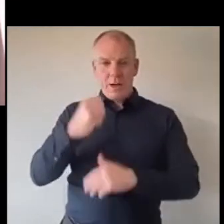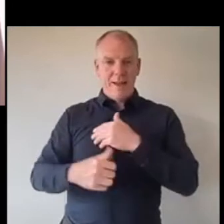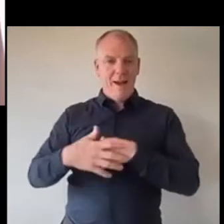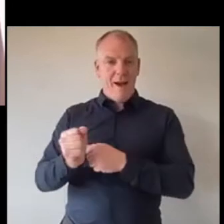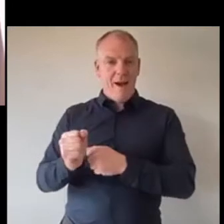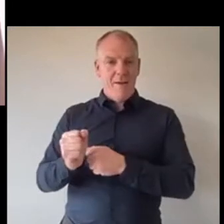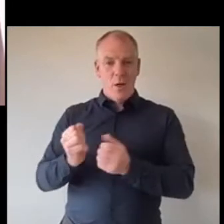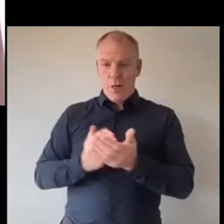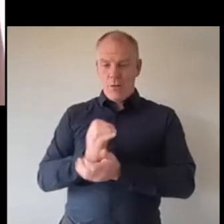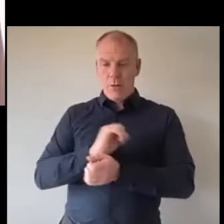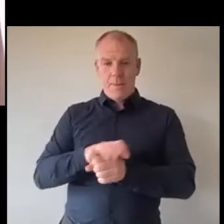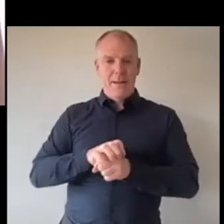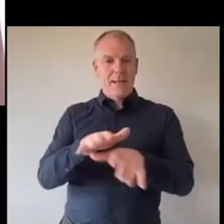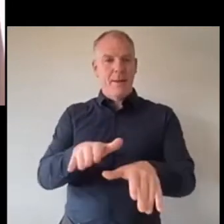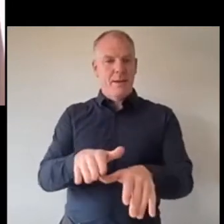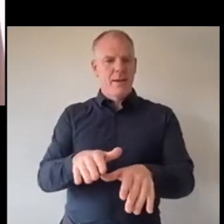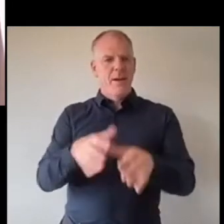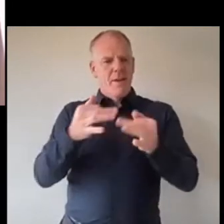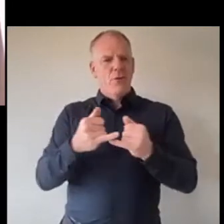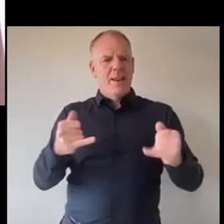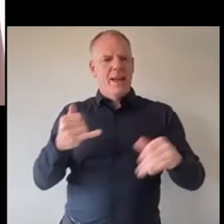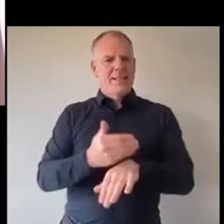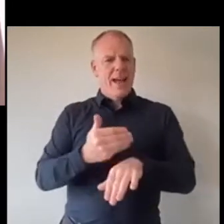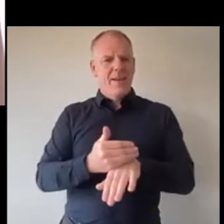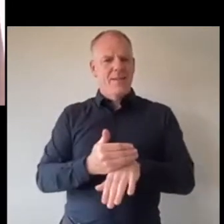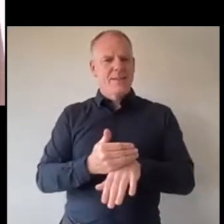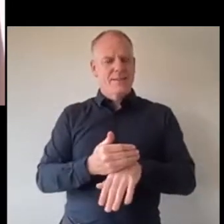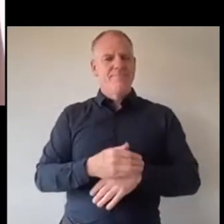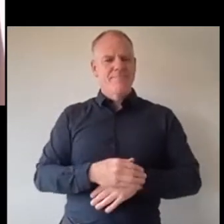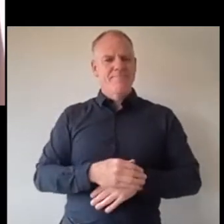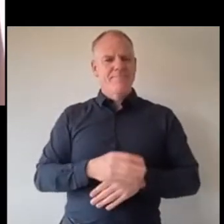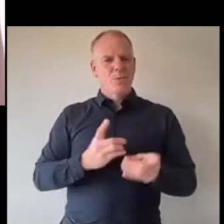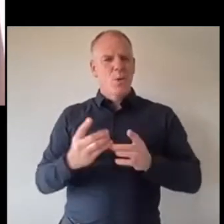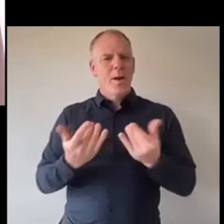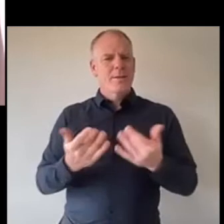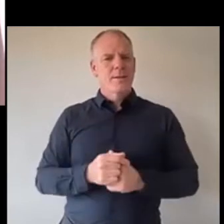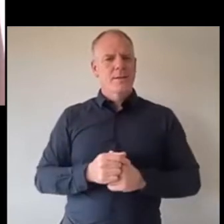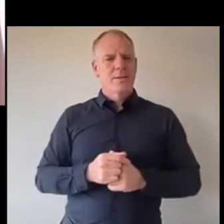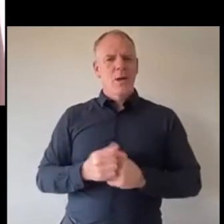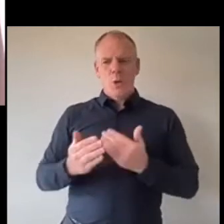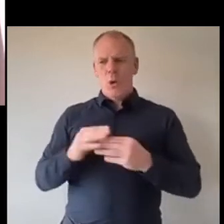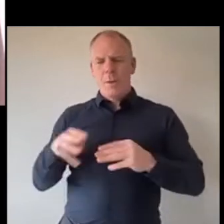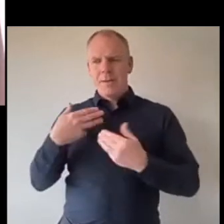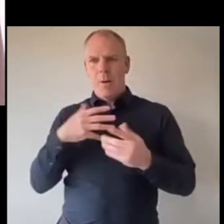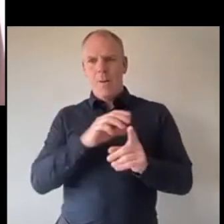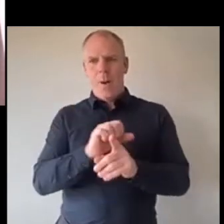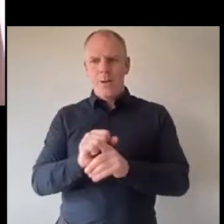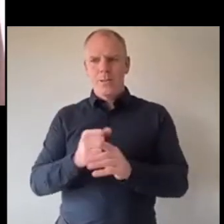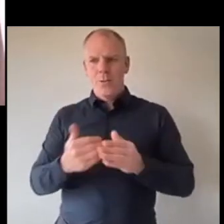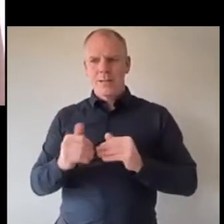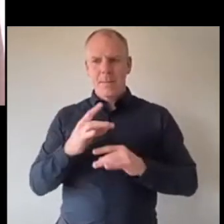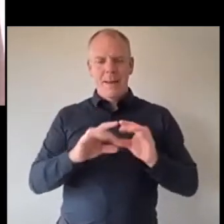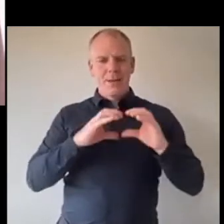what I've noticed with young people is they've started to understand what really makes a community and makes a society and it isn't and we need a bit of